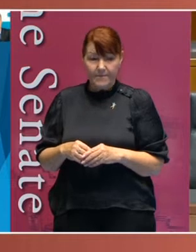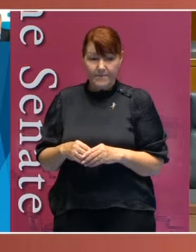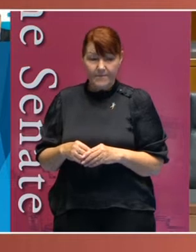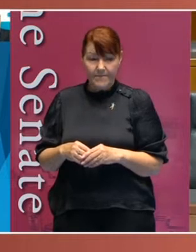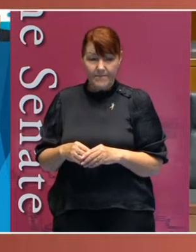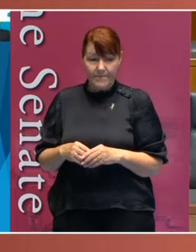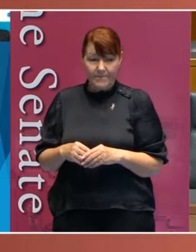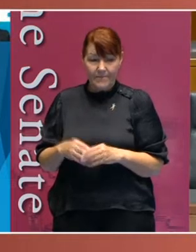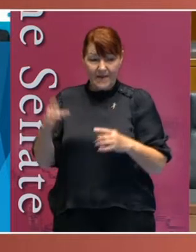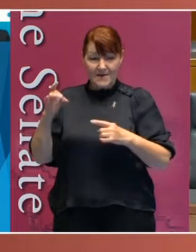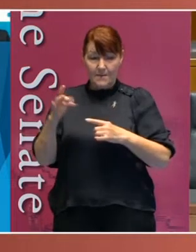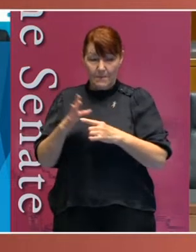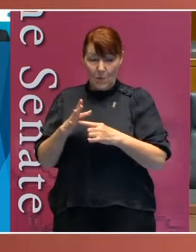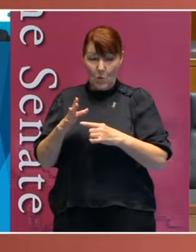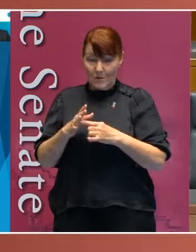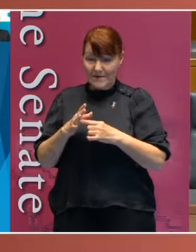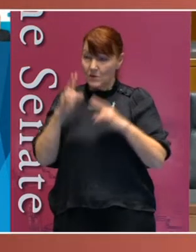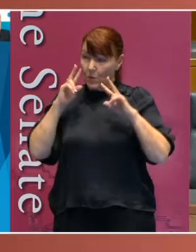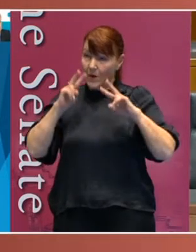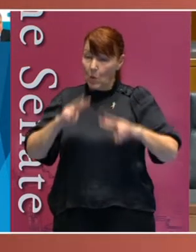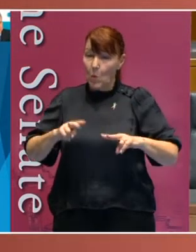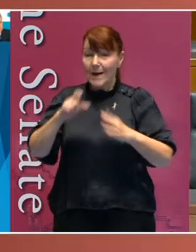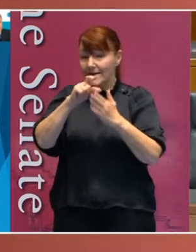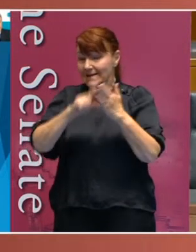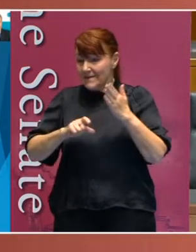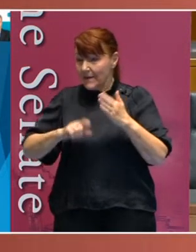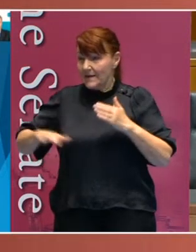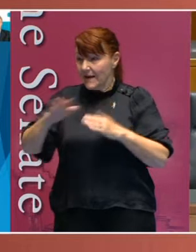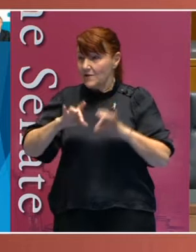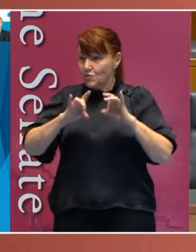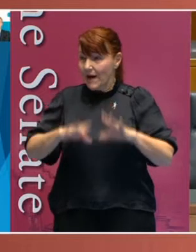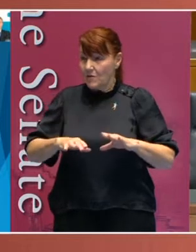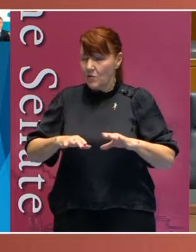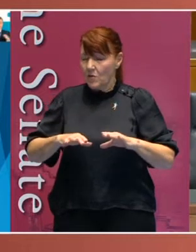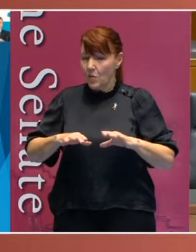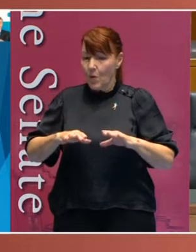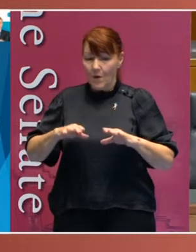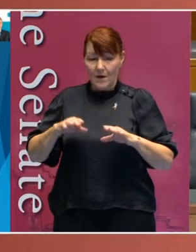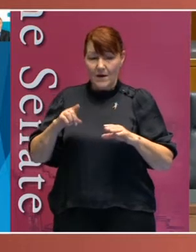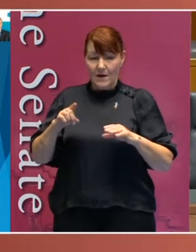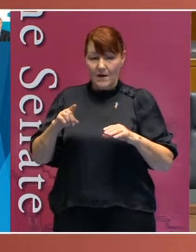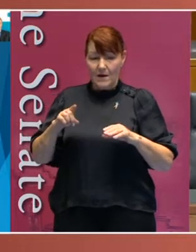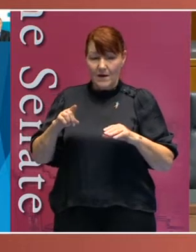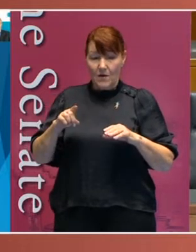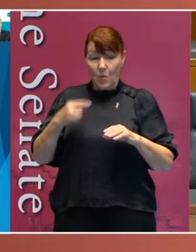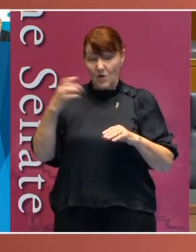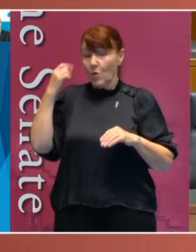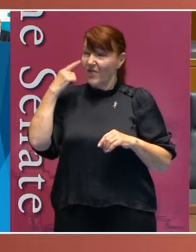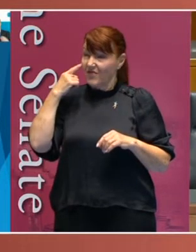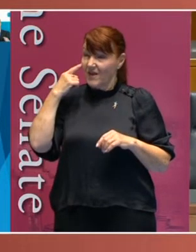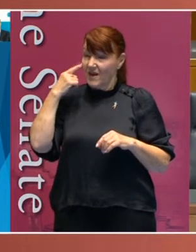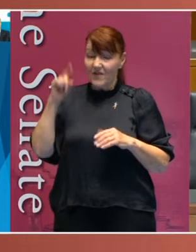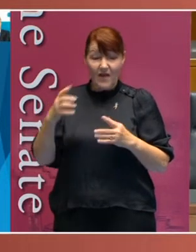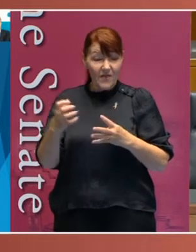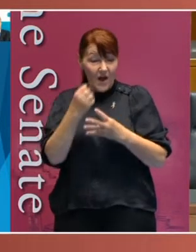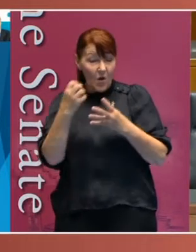It is important that when we look at disability in Australia, we don't think that